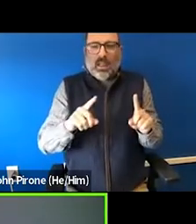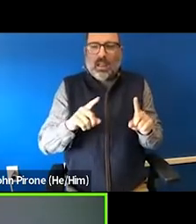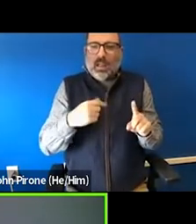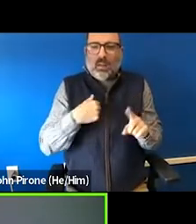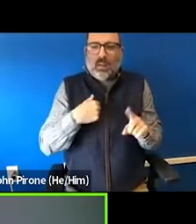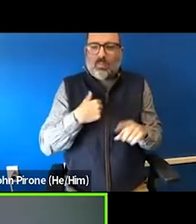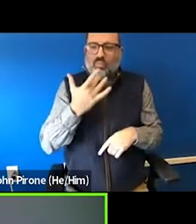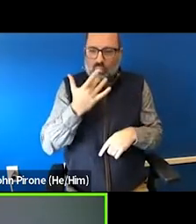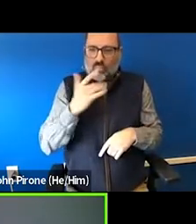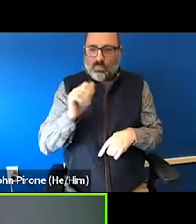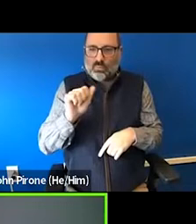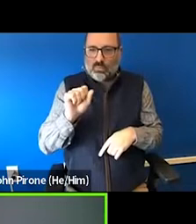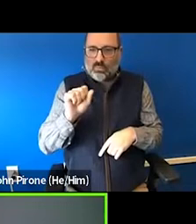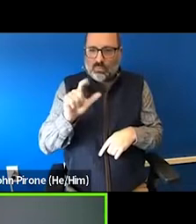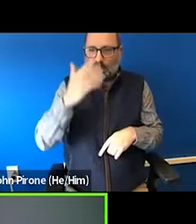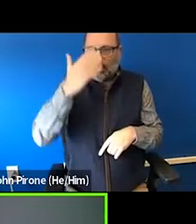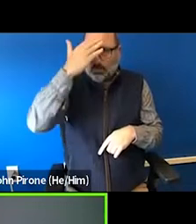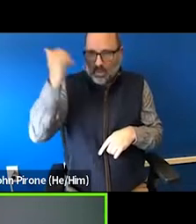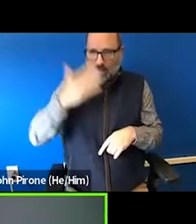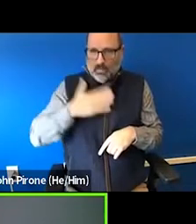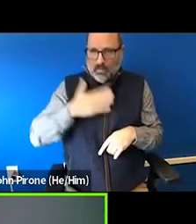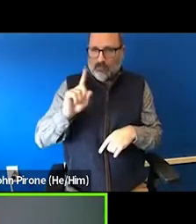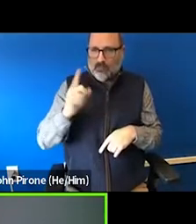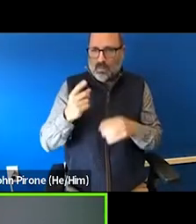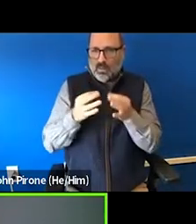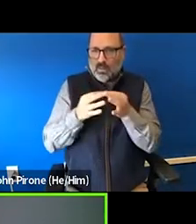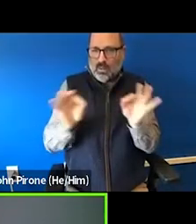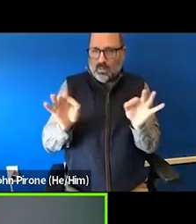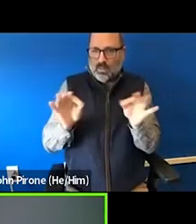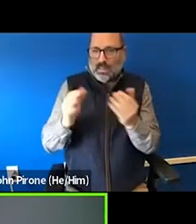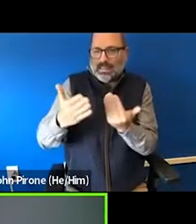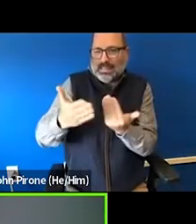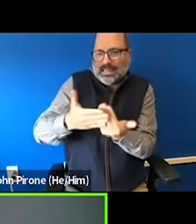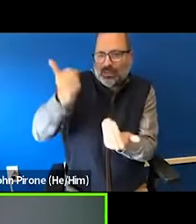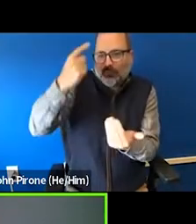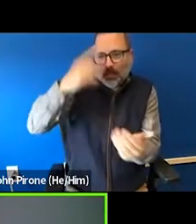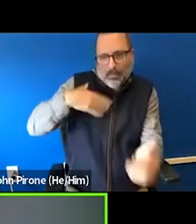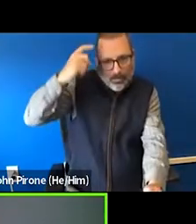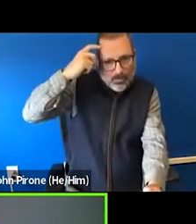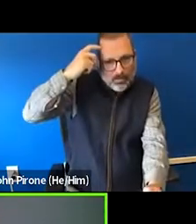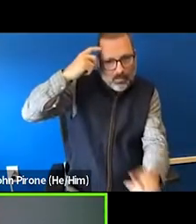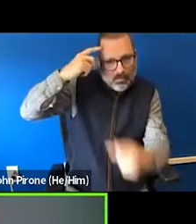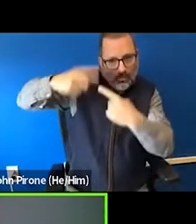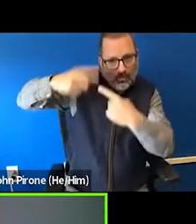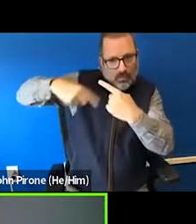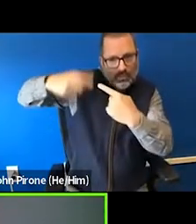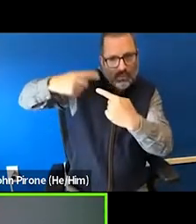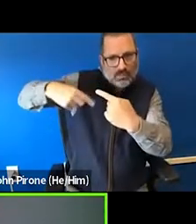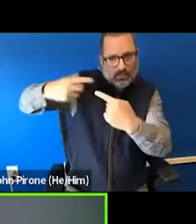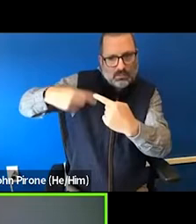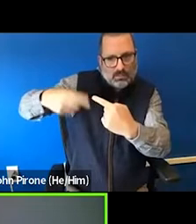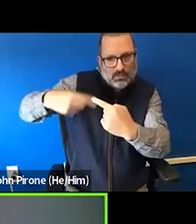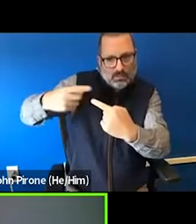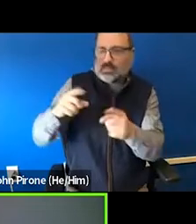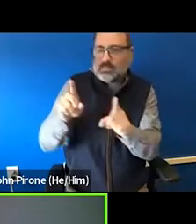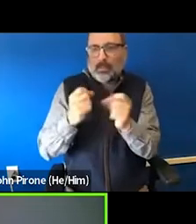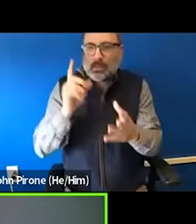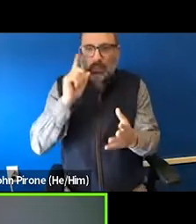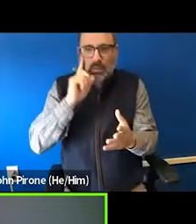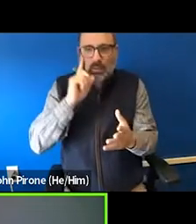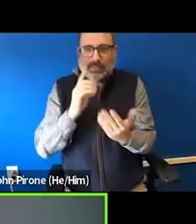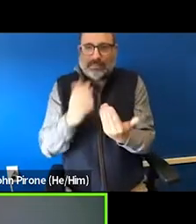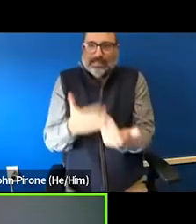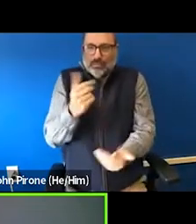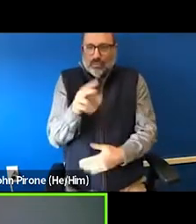can. English is a second language of mine, but American sign language is my first language. And it's more readily